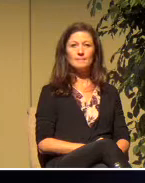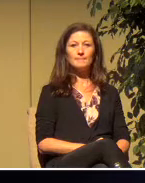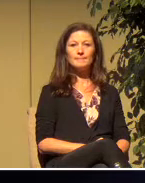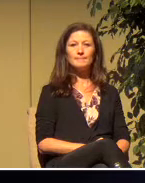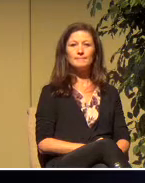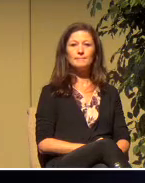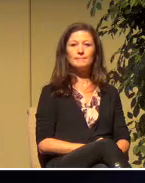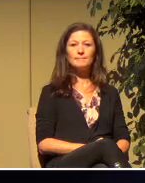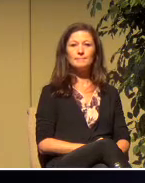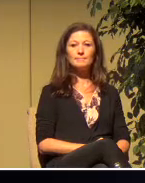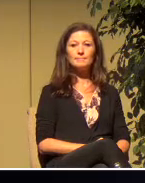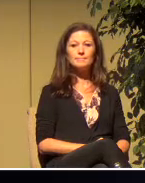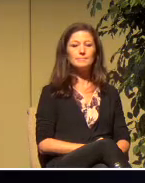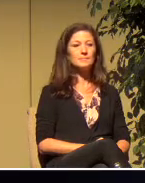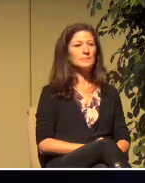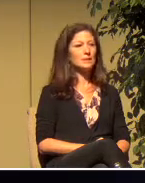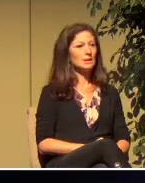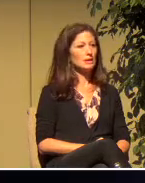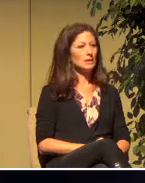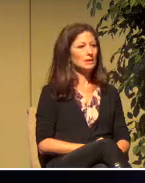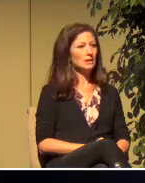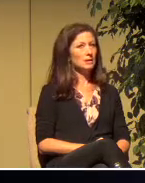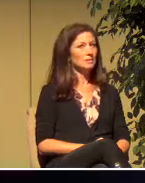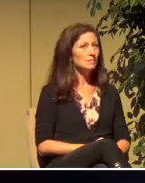I am Jesus. Jesus.